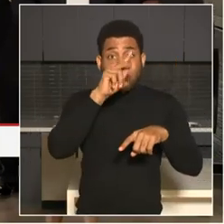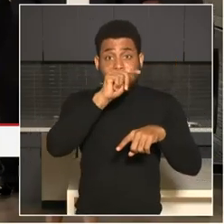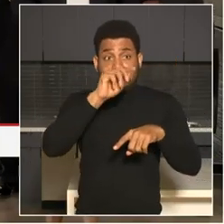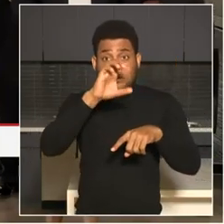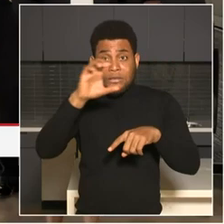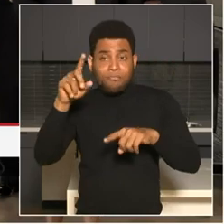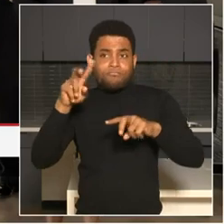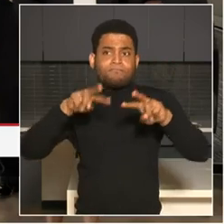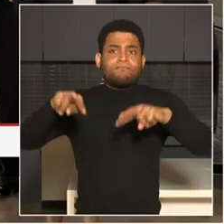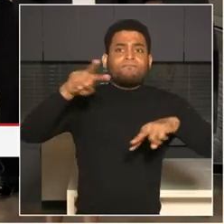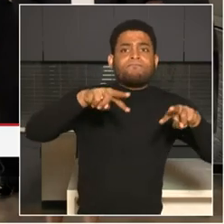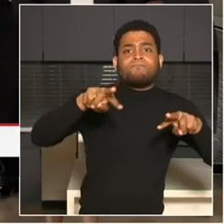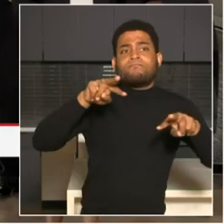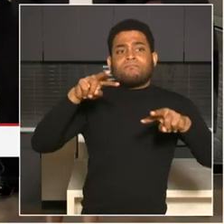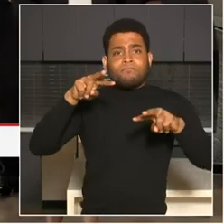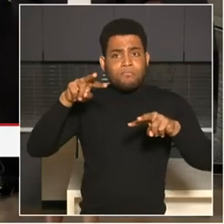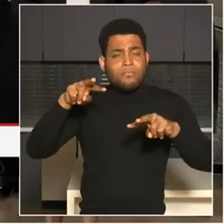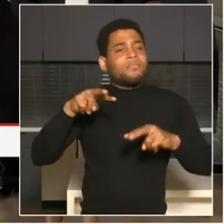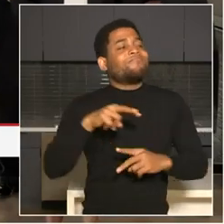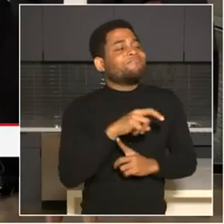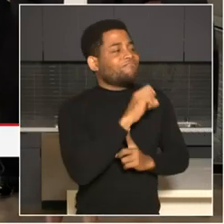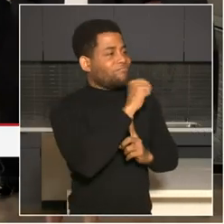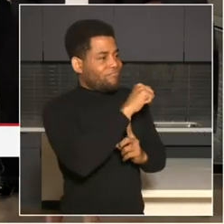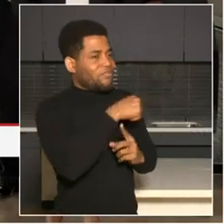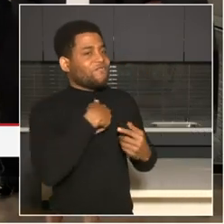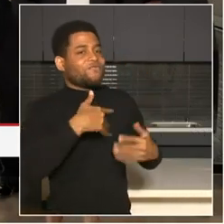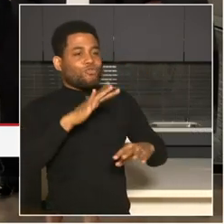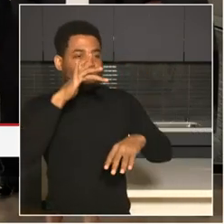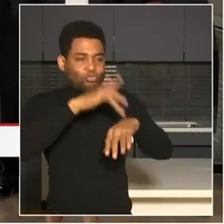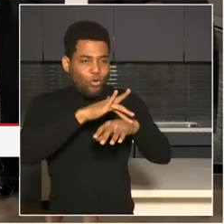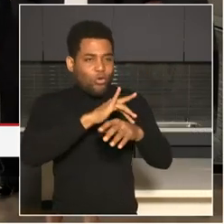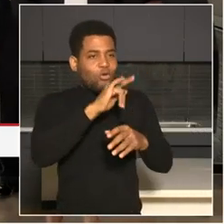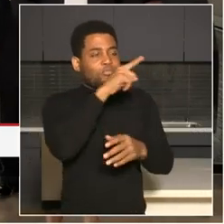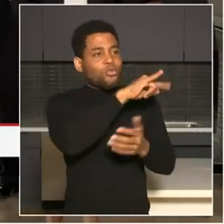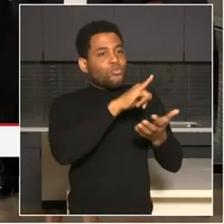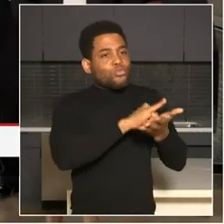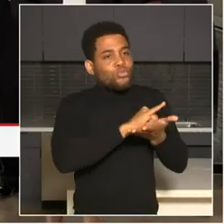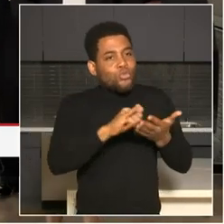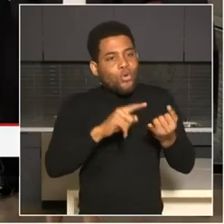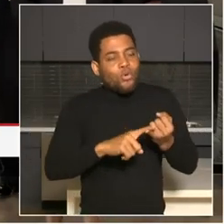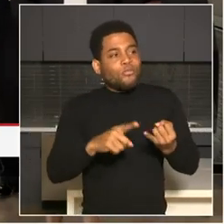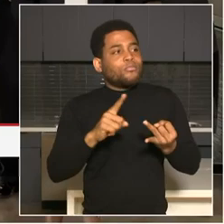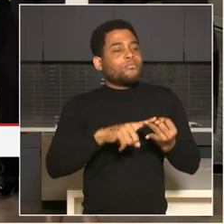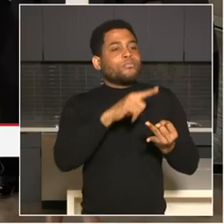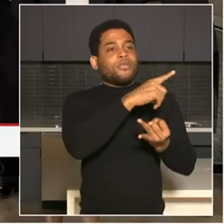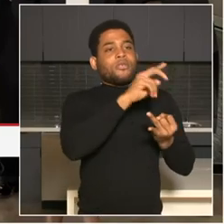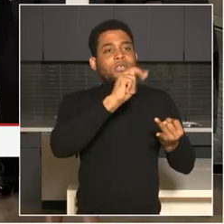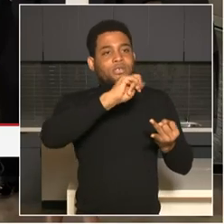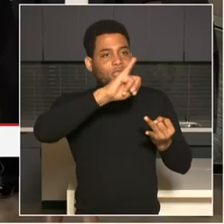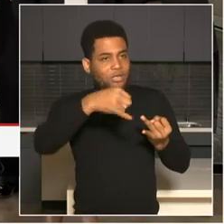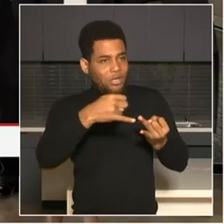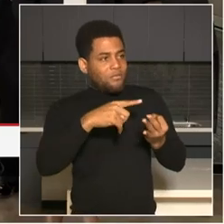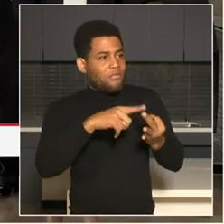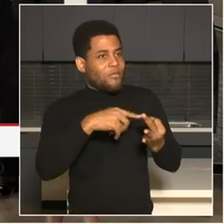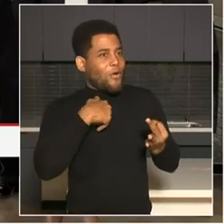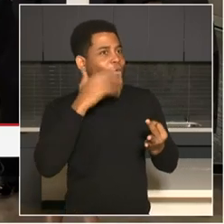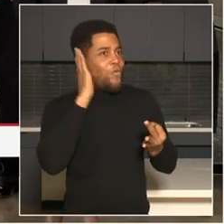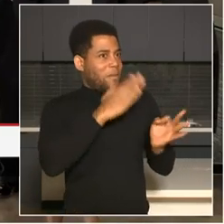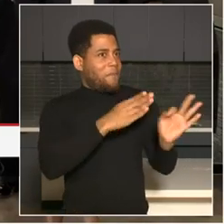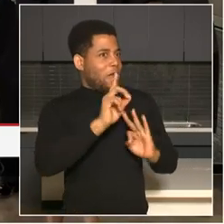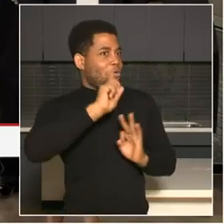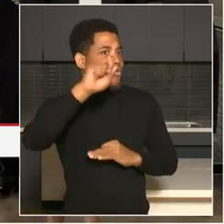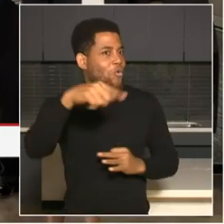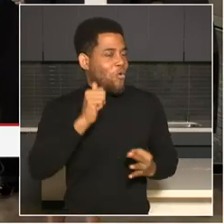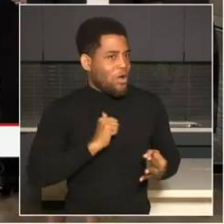we are going to Atlanta. I have, um, some substantive conversations about traveling to Detroit and some other, um, real time crime centers